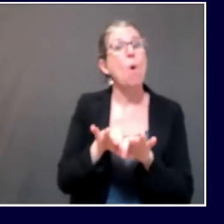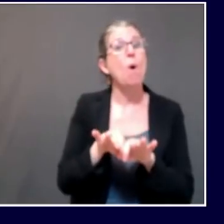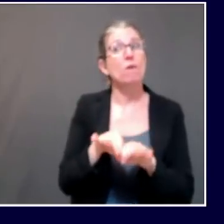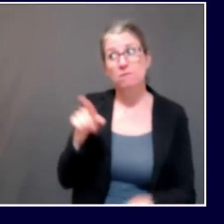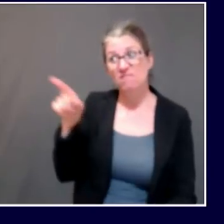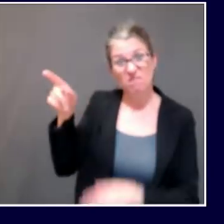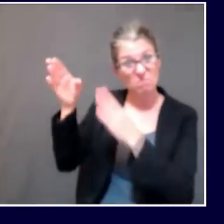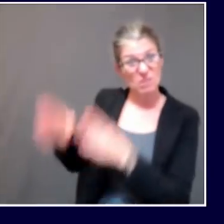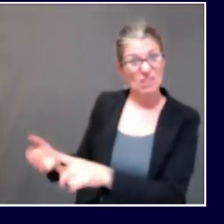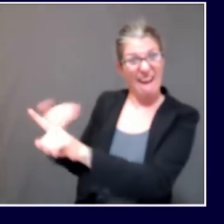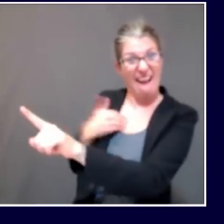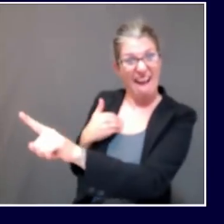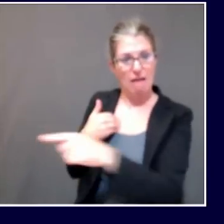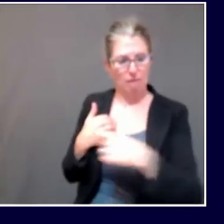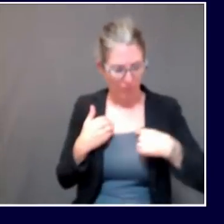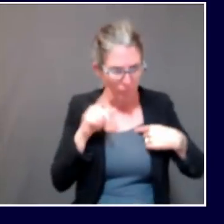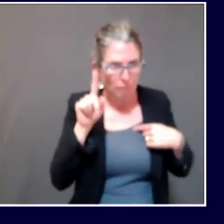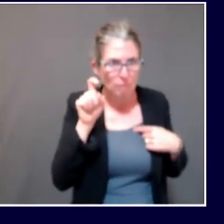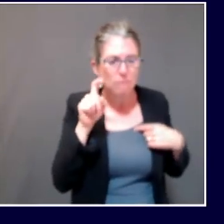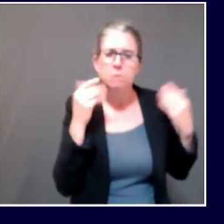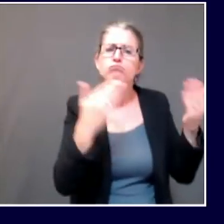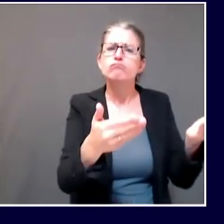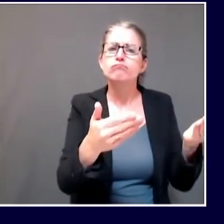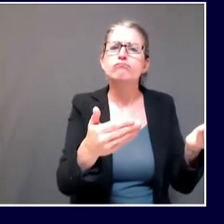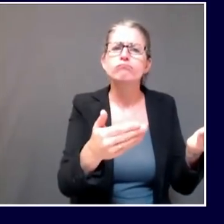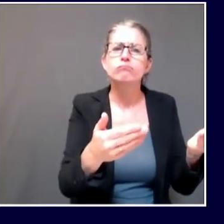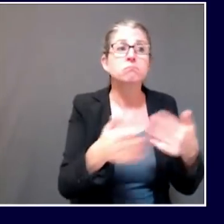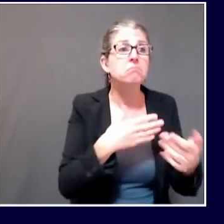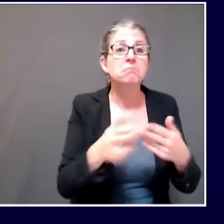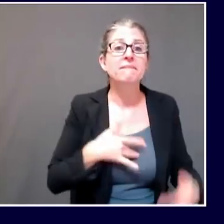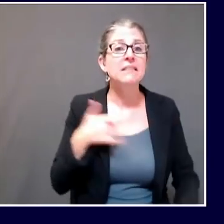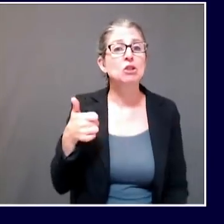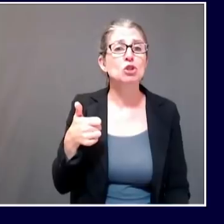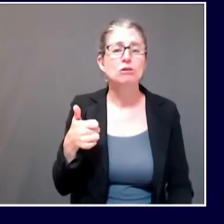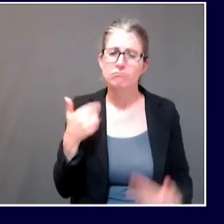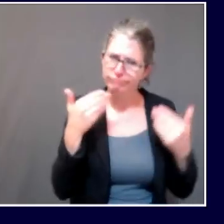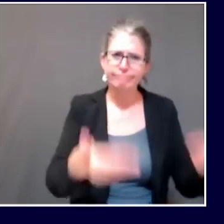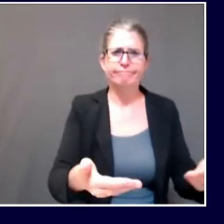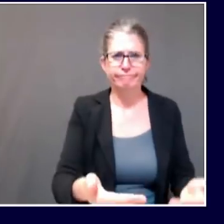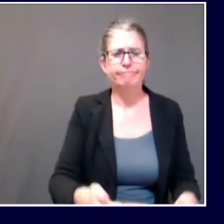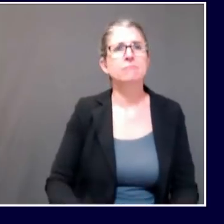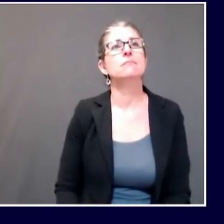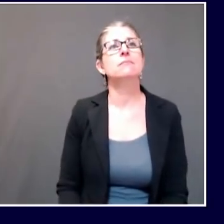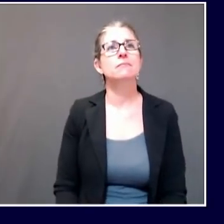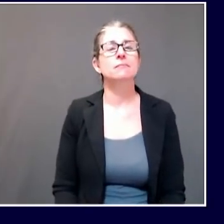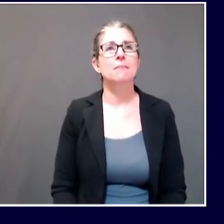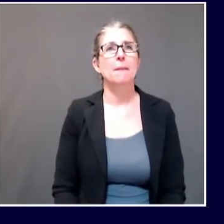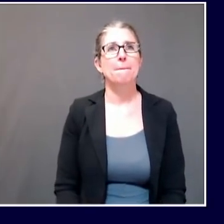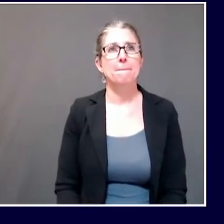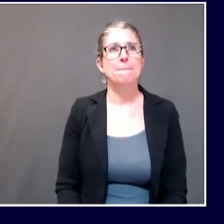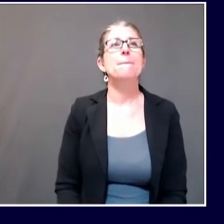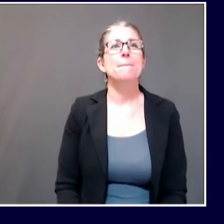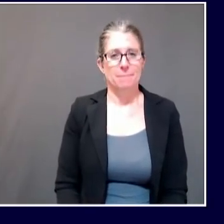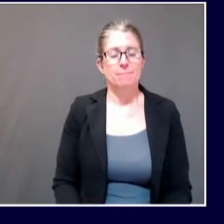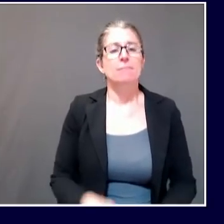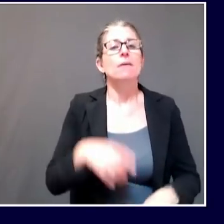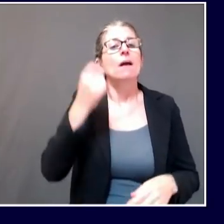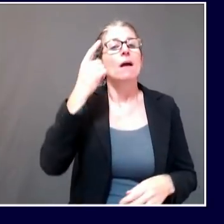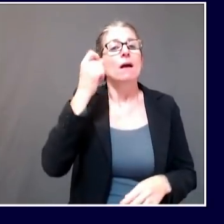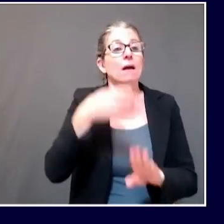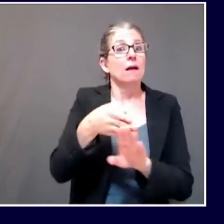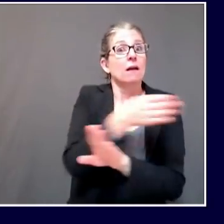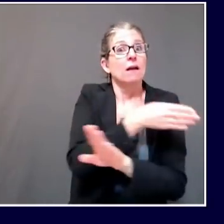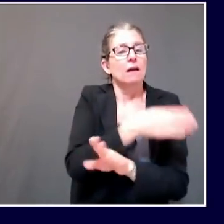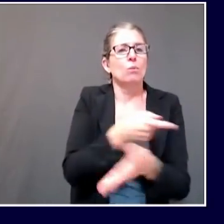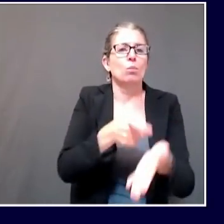by providing them a doctor's order so that they can go get tested. This includes folks like family members of confirmed